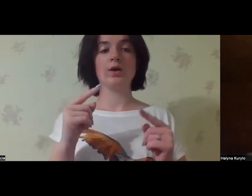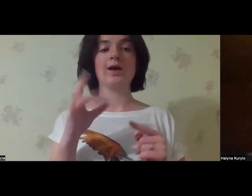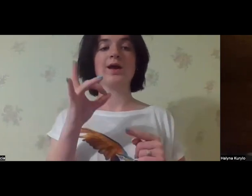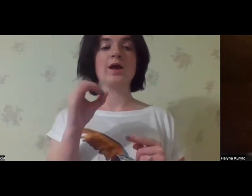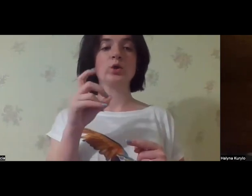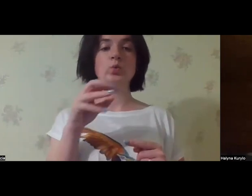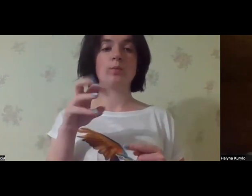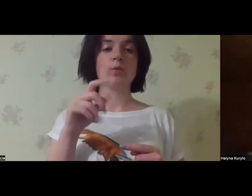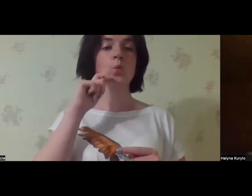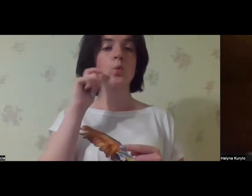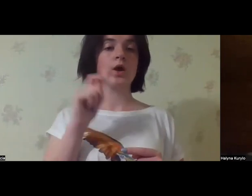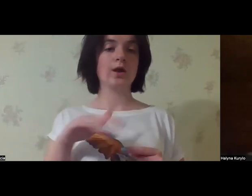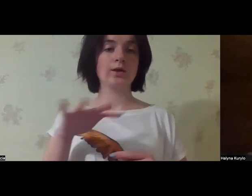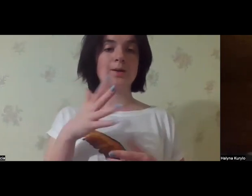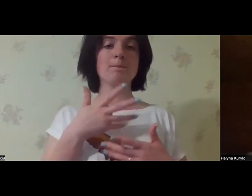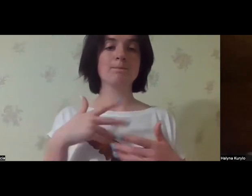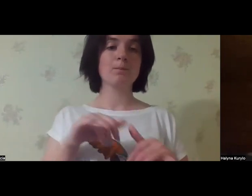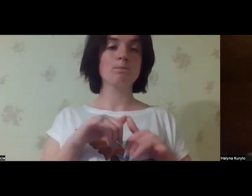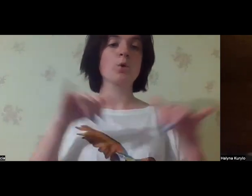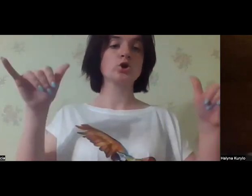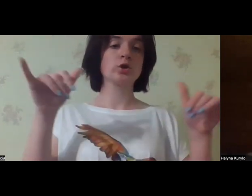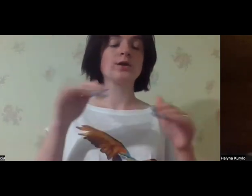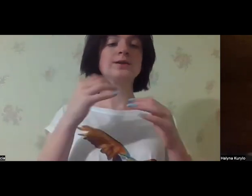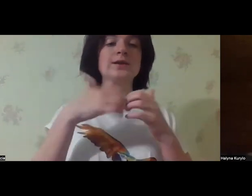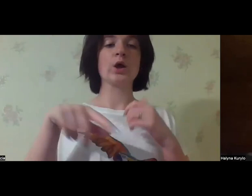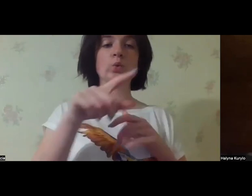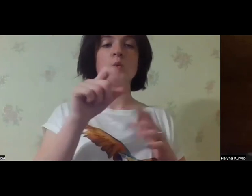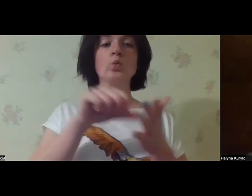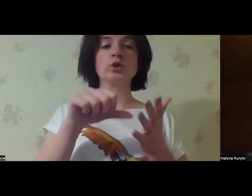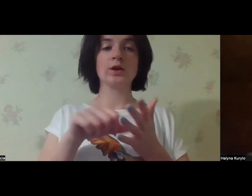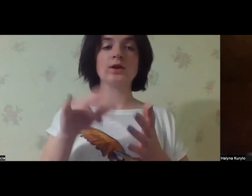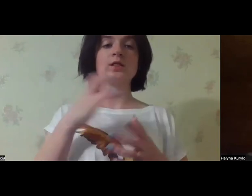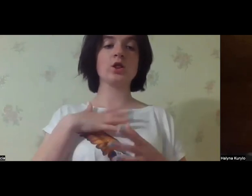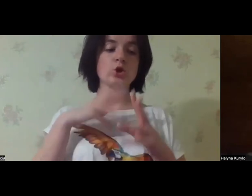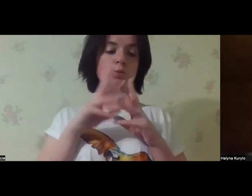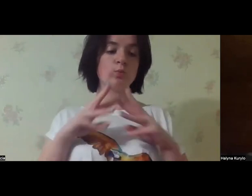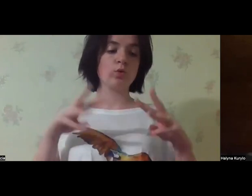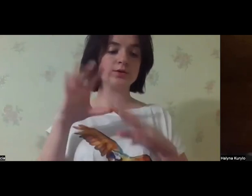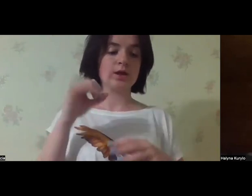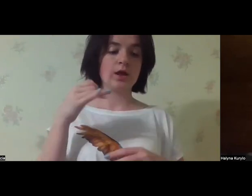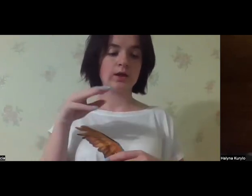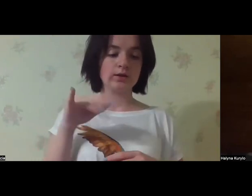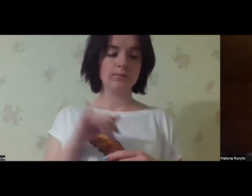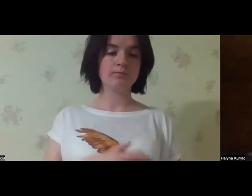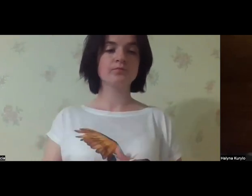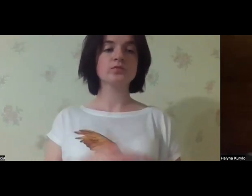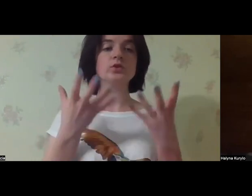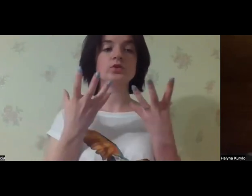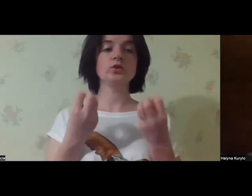and a brief summary in Ukrainian will be shared for the participants and also on our website.